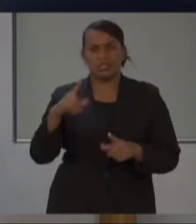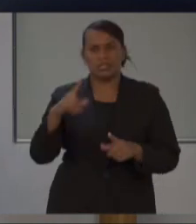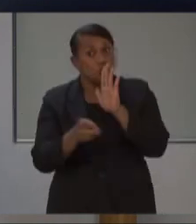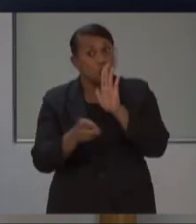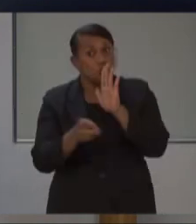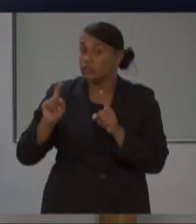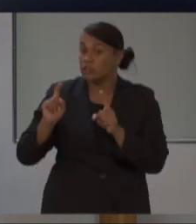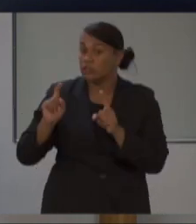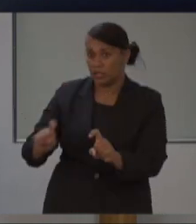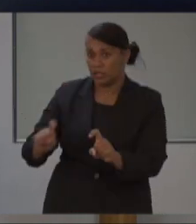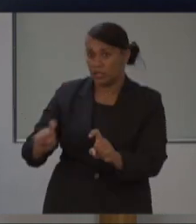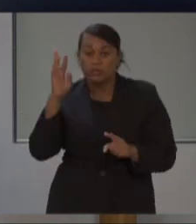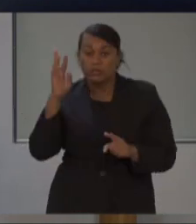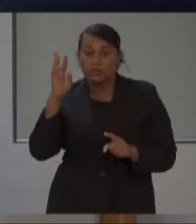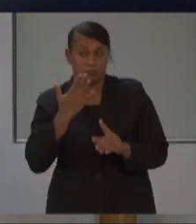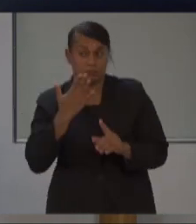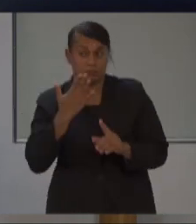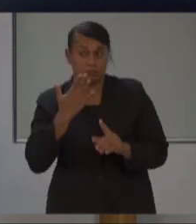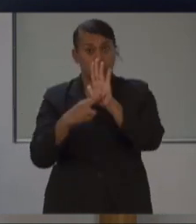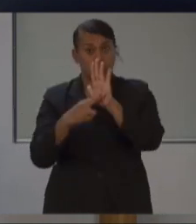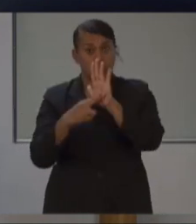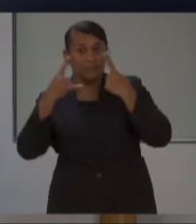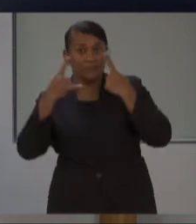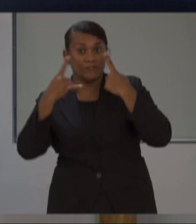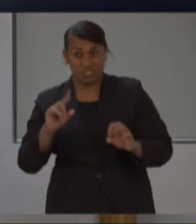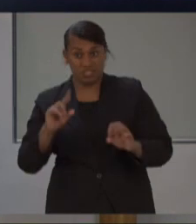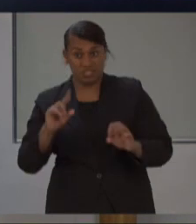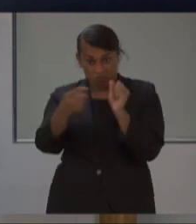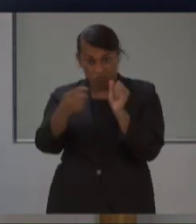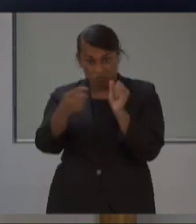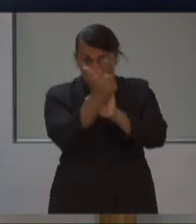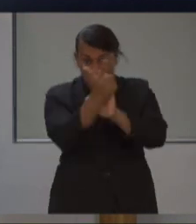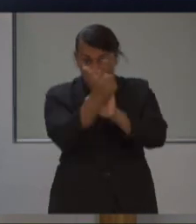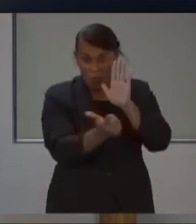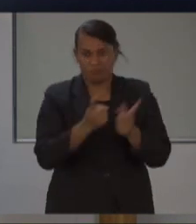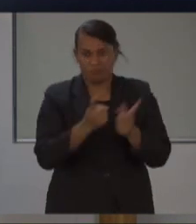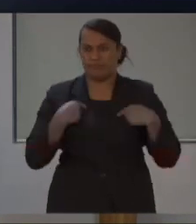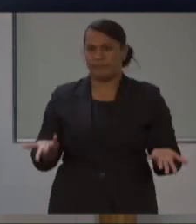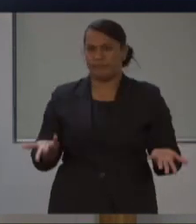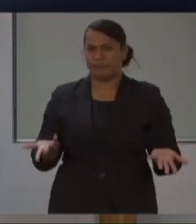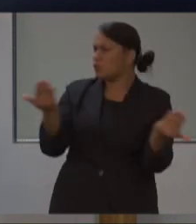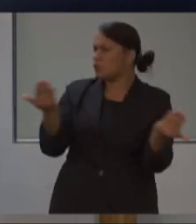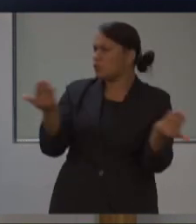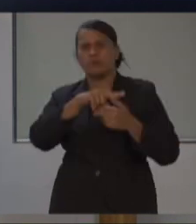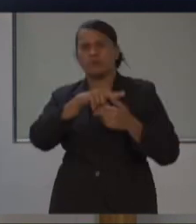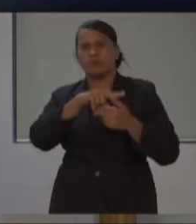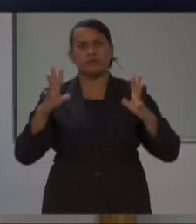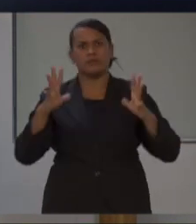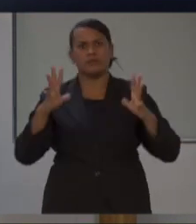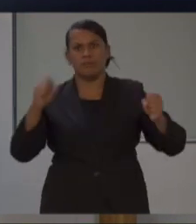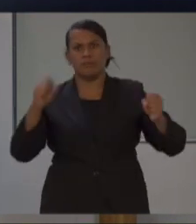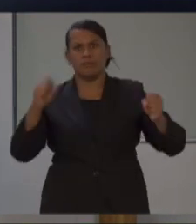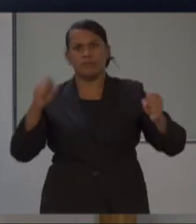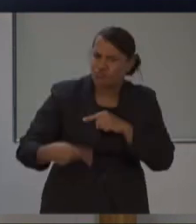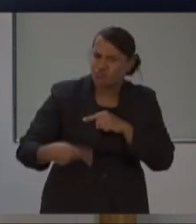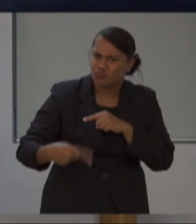risk. If we do, I'm confident we can welcome back these freedoms without giving ground in the campaign against this virus.